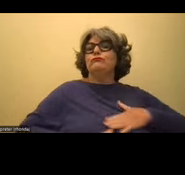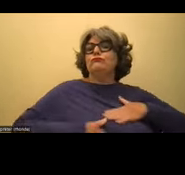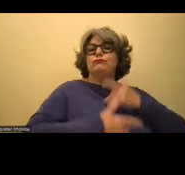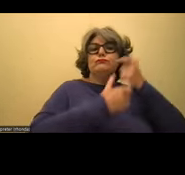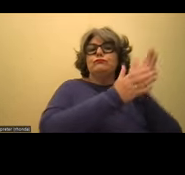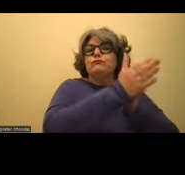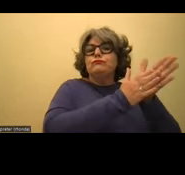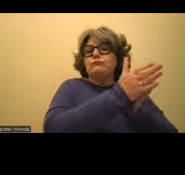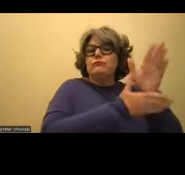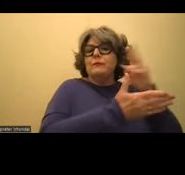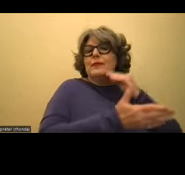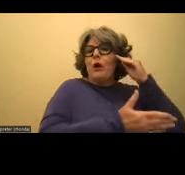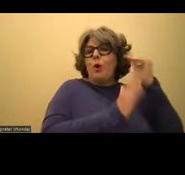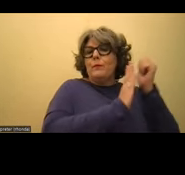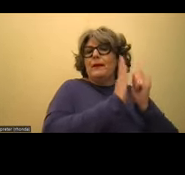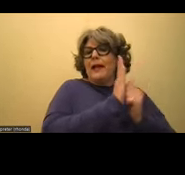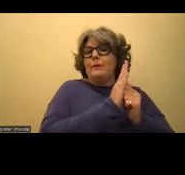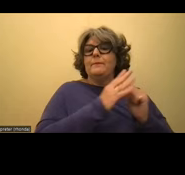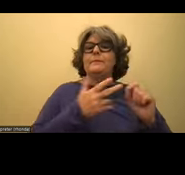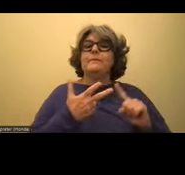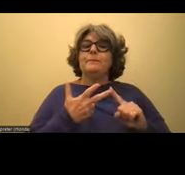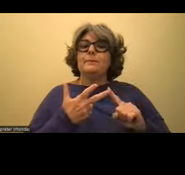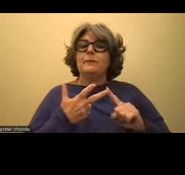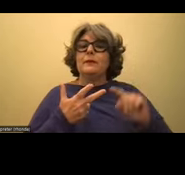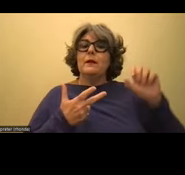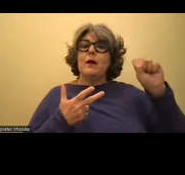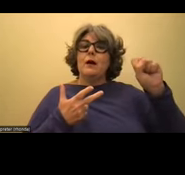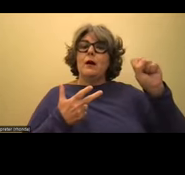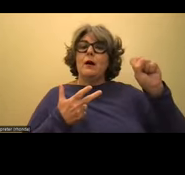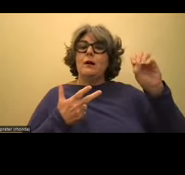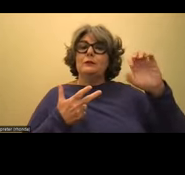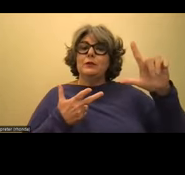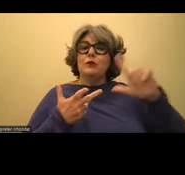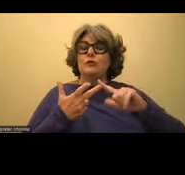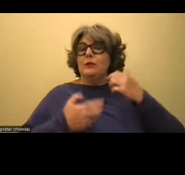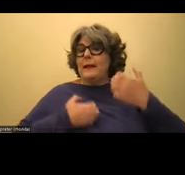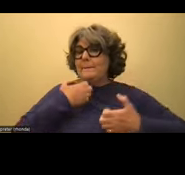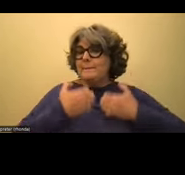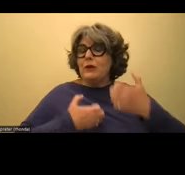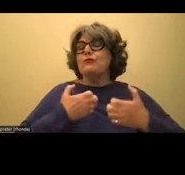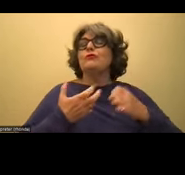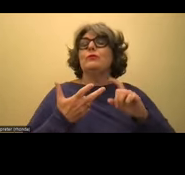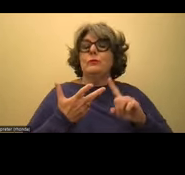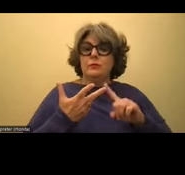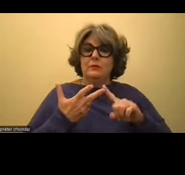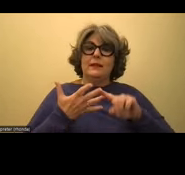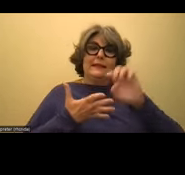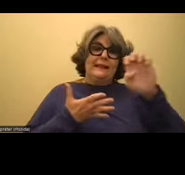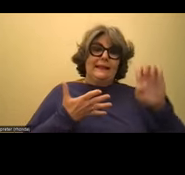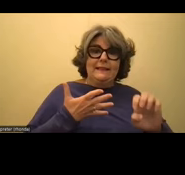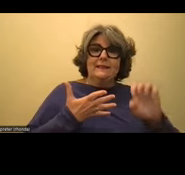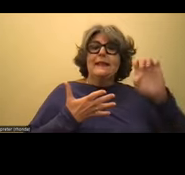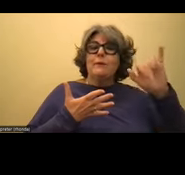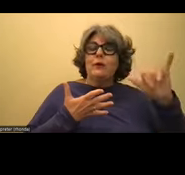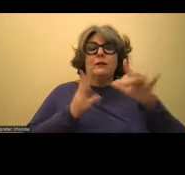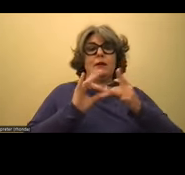them. And, you we touched a little bit about on social emotional and Jackie and Emery, sorry, lots of E's, talked about, you